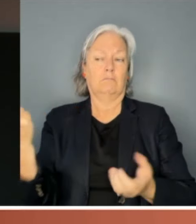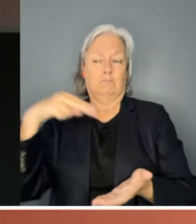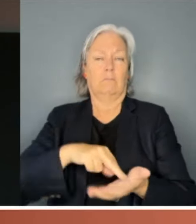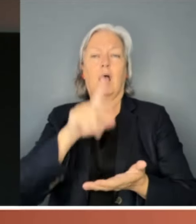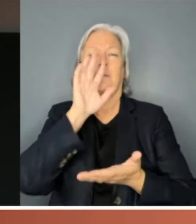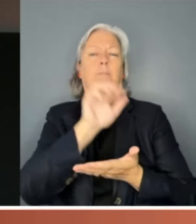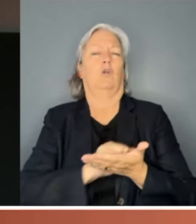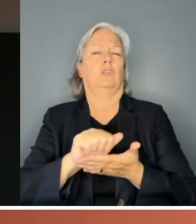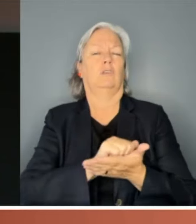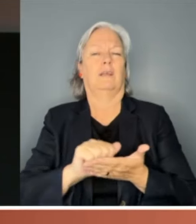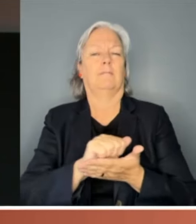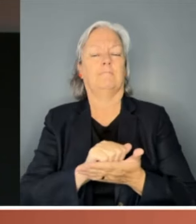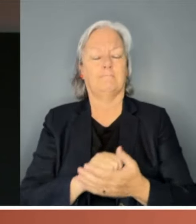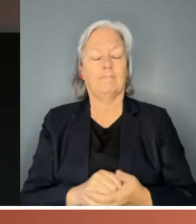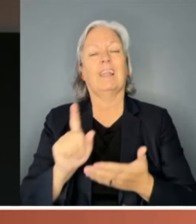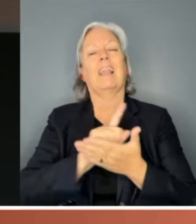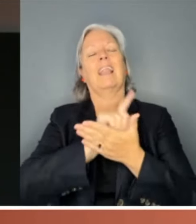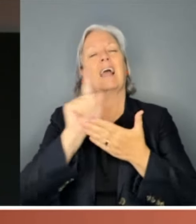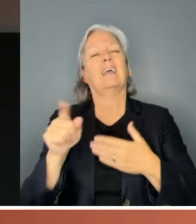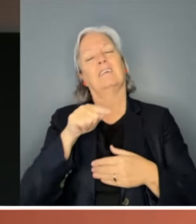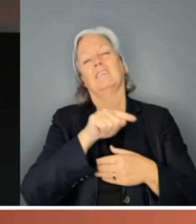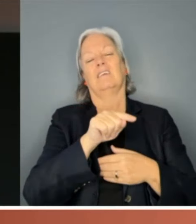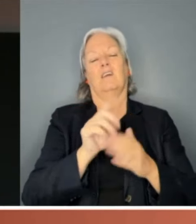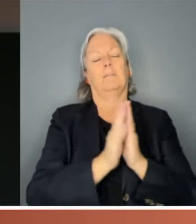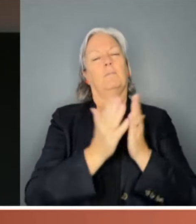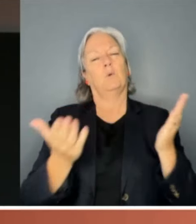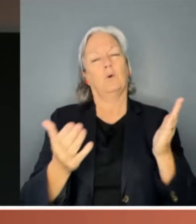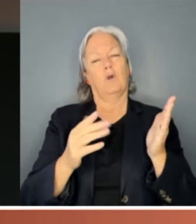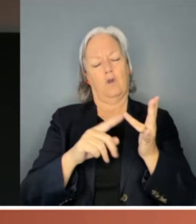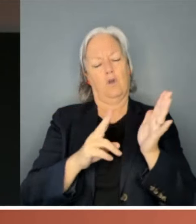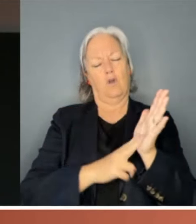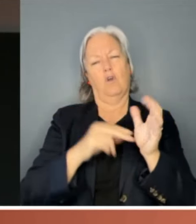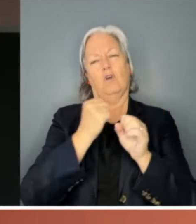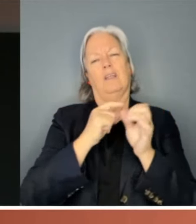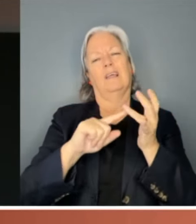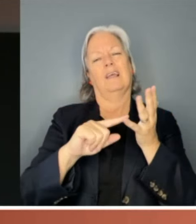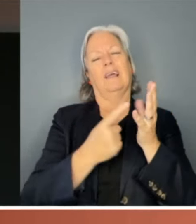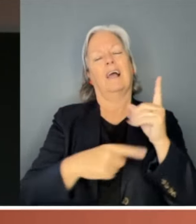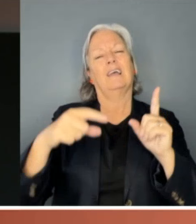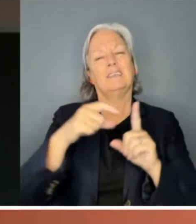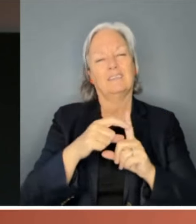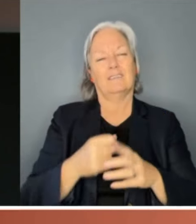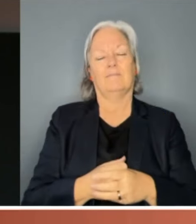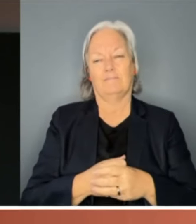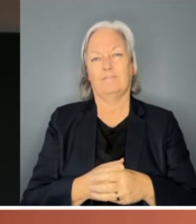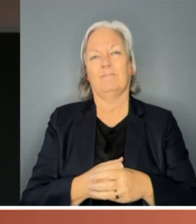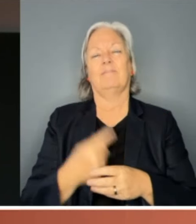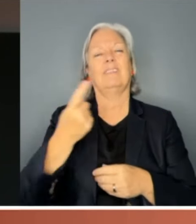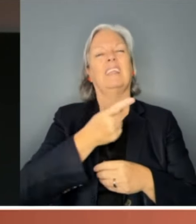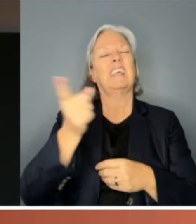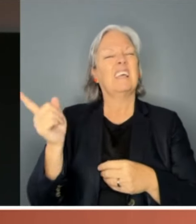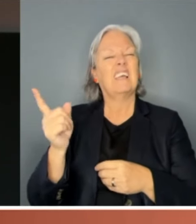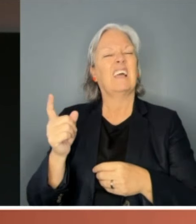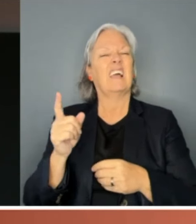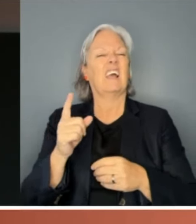She later wrote in her short book, On Guard, Lionhelm supporters were in overdrive on online forums and